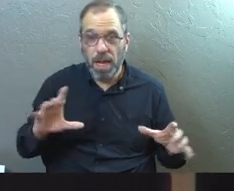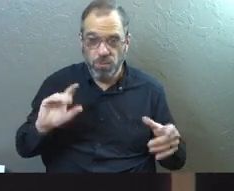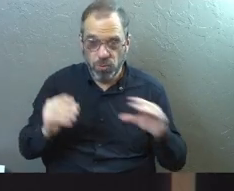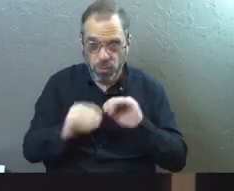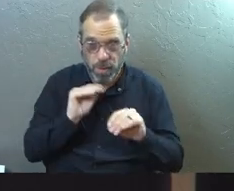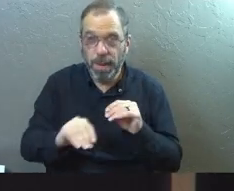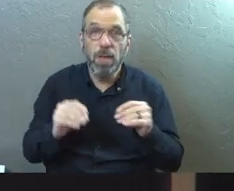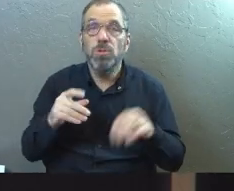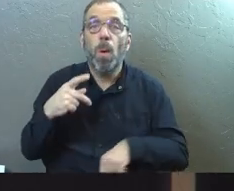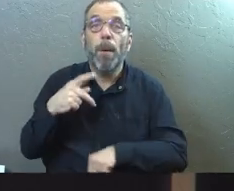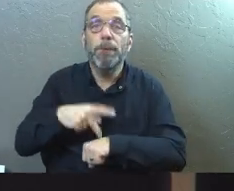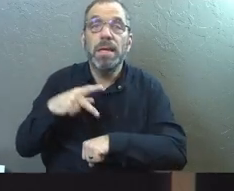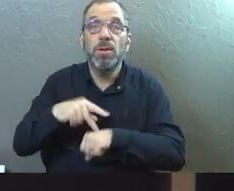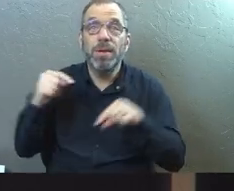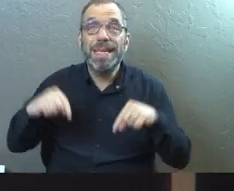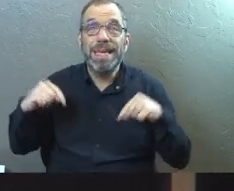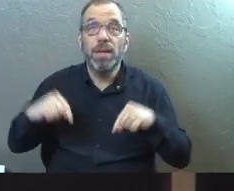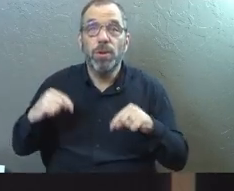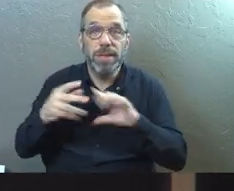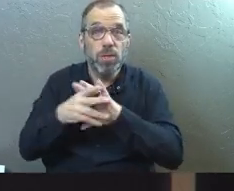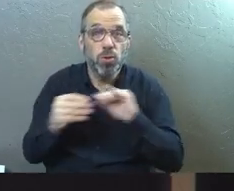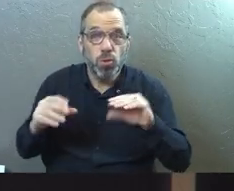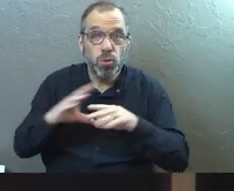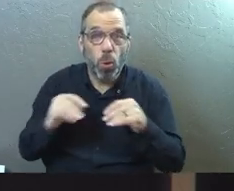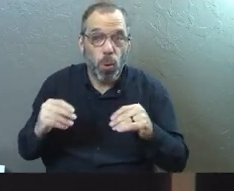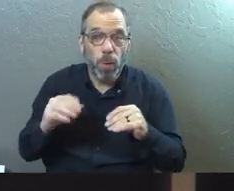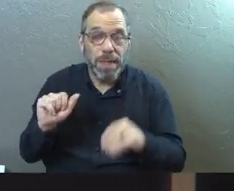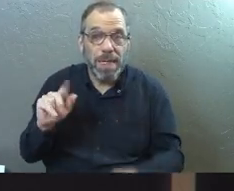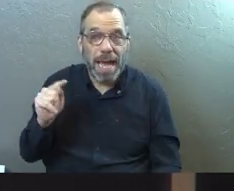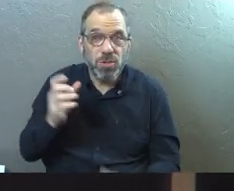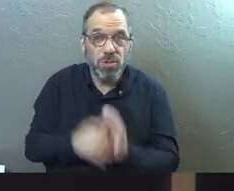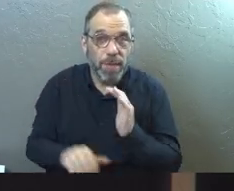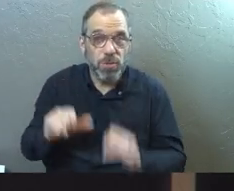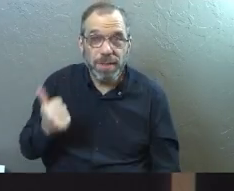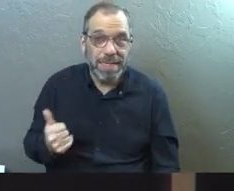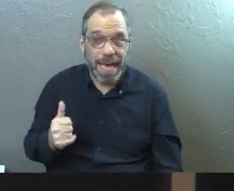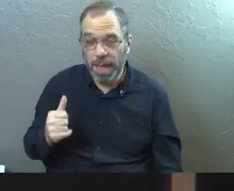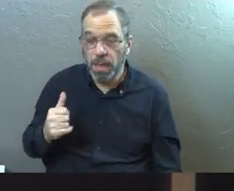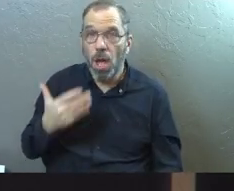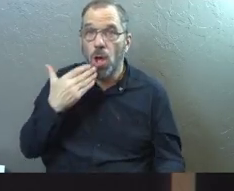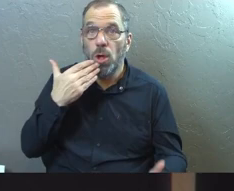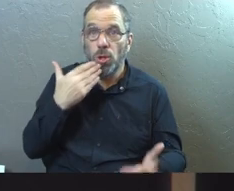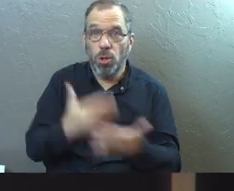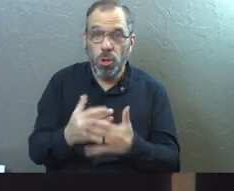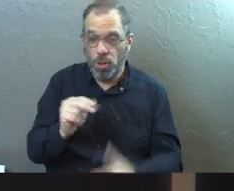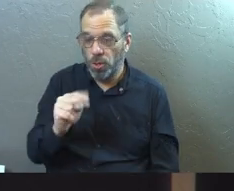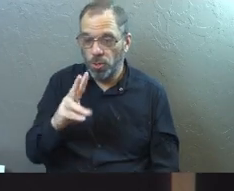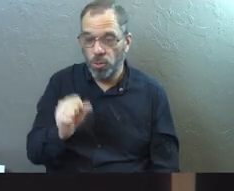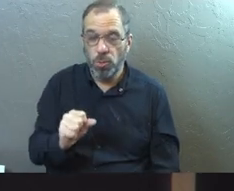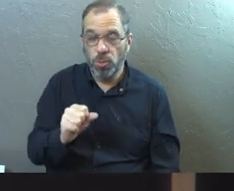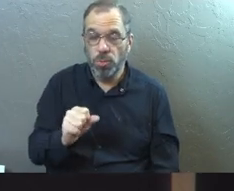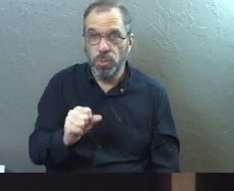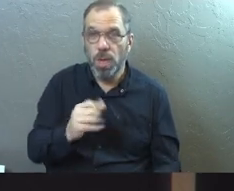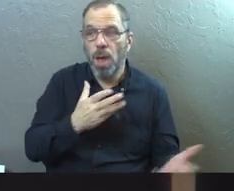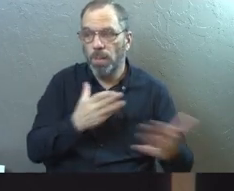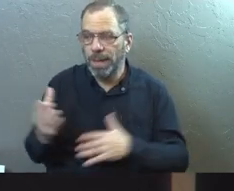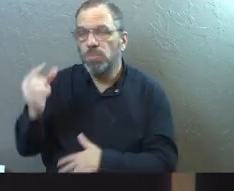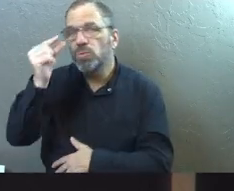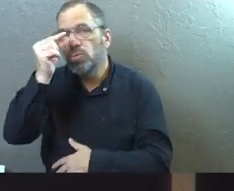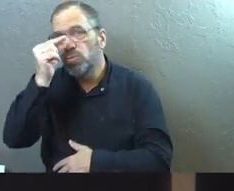repair. And so what Peter is doing in this moment, what God is calling Peter to do, he's bringing him to, ultimately, is to bring the good news of Jesus to the Gentile people.